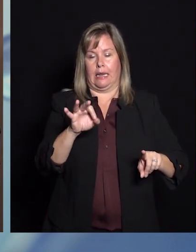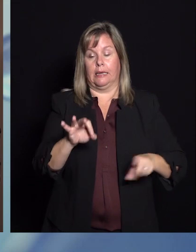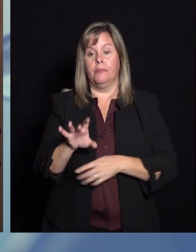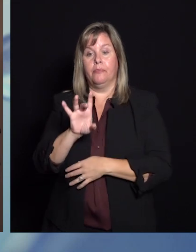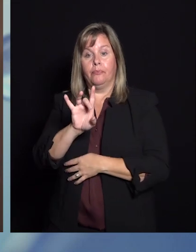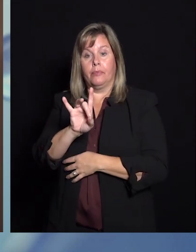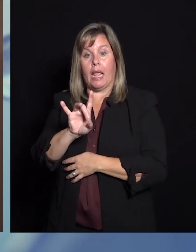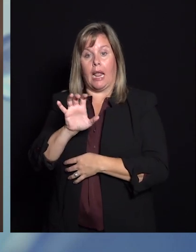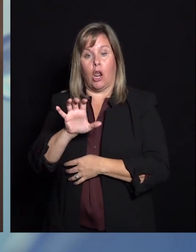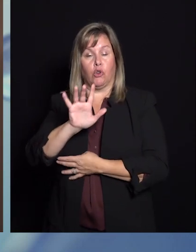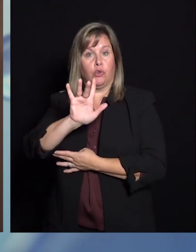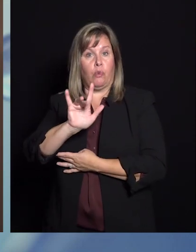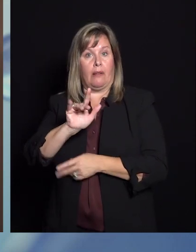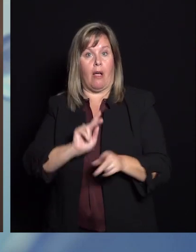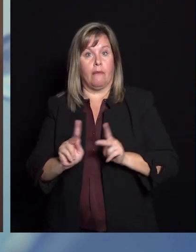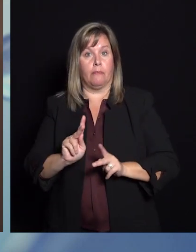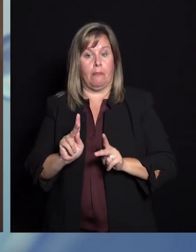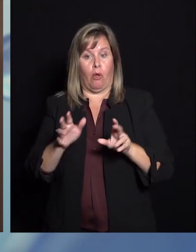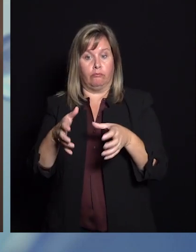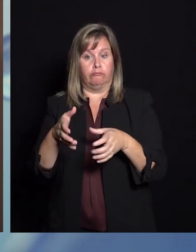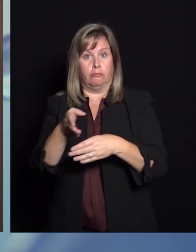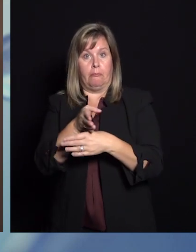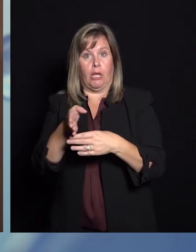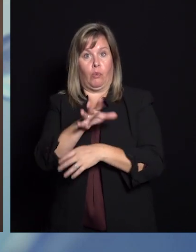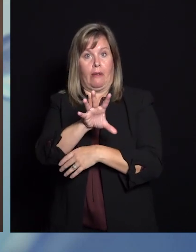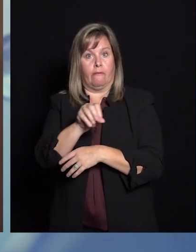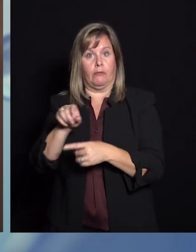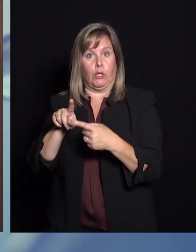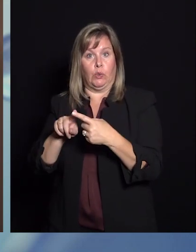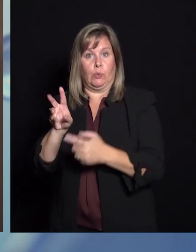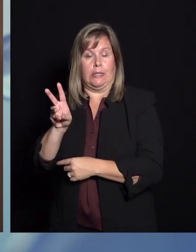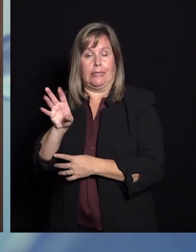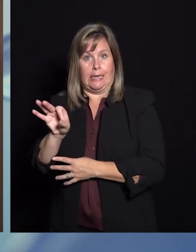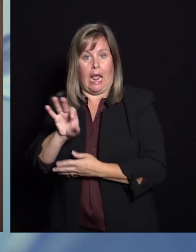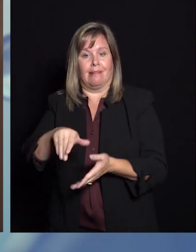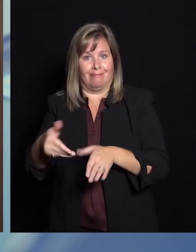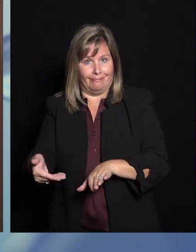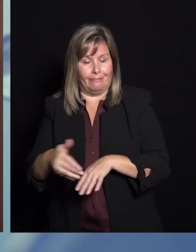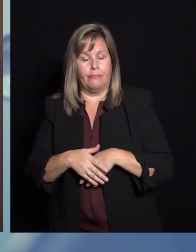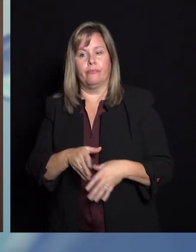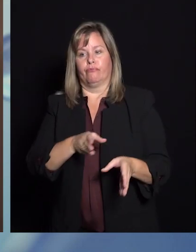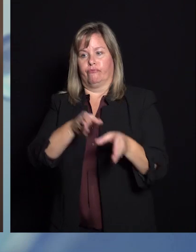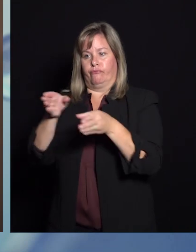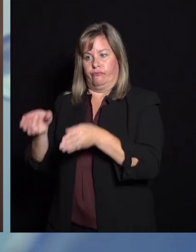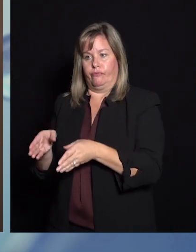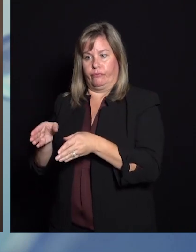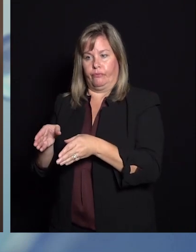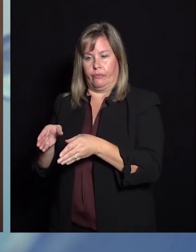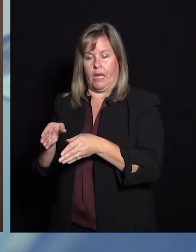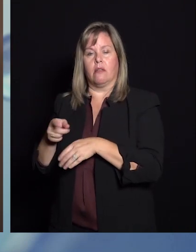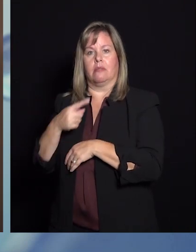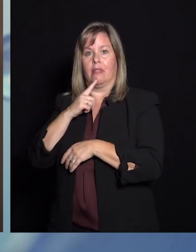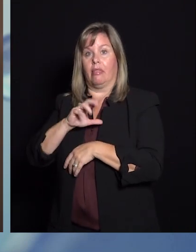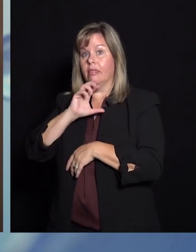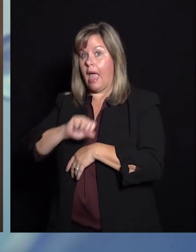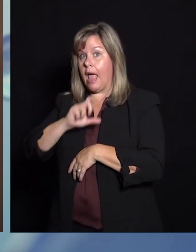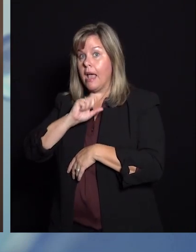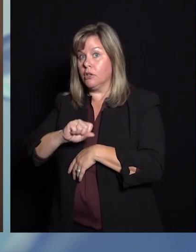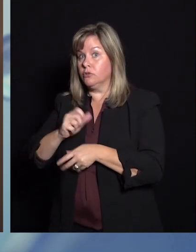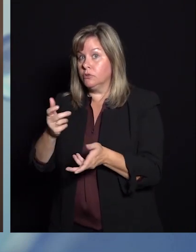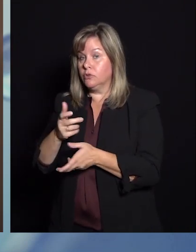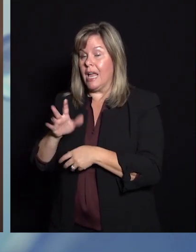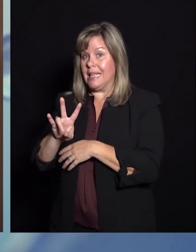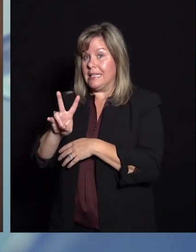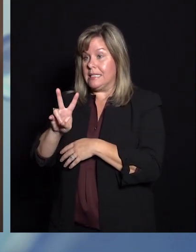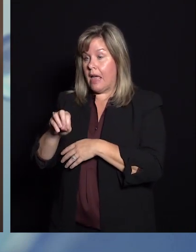825 people between the ages of 50 and 69 dying of COVID-19. And in that age bracket